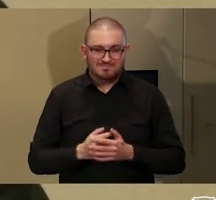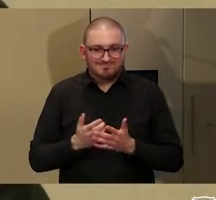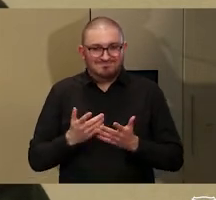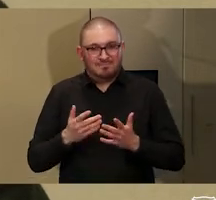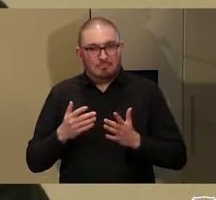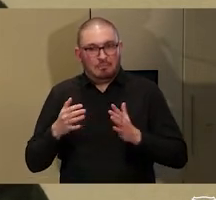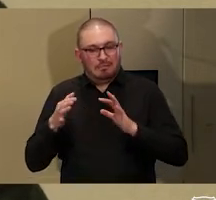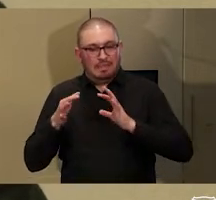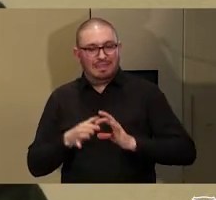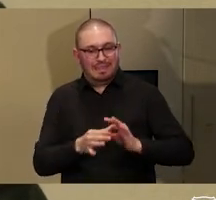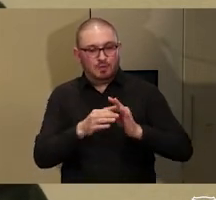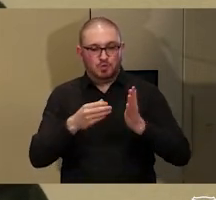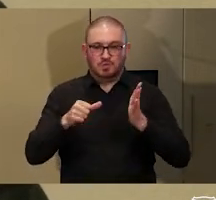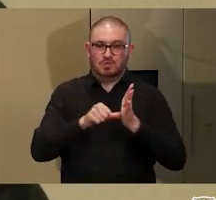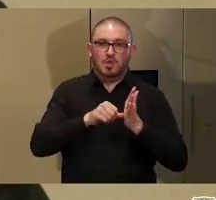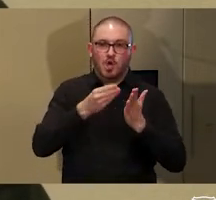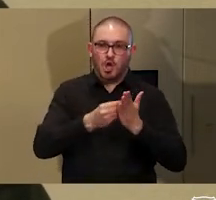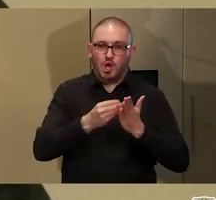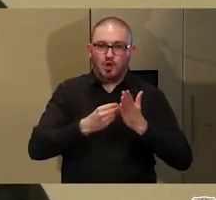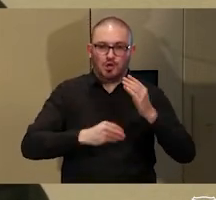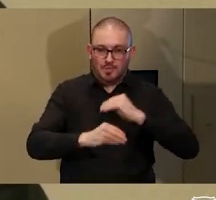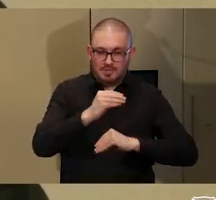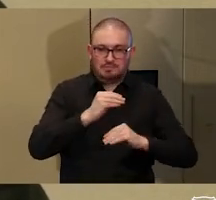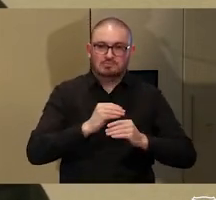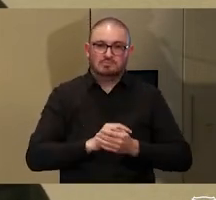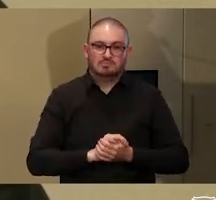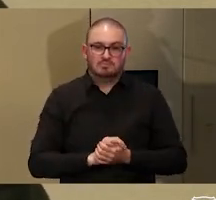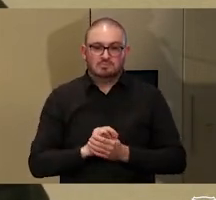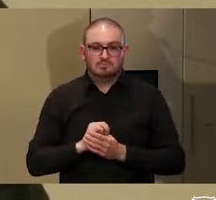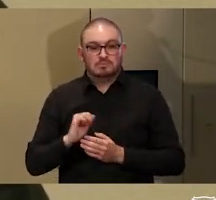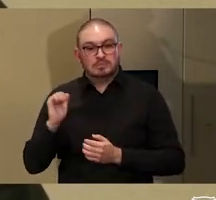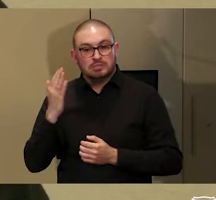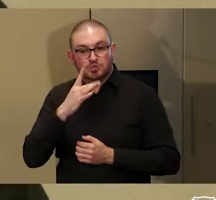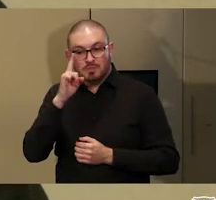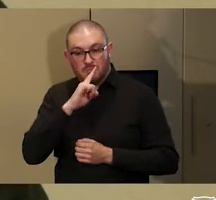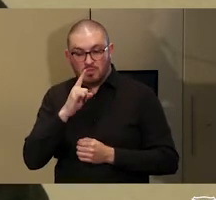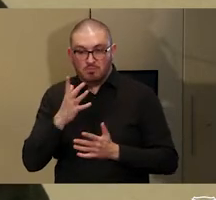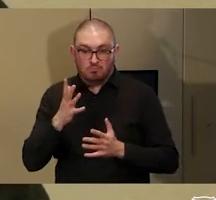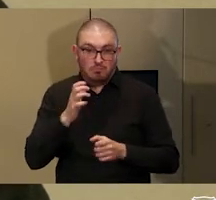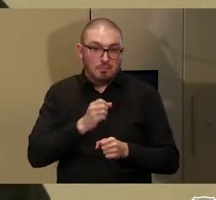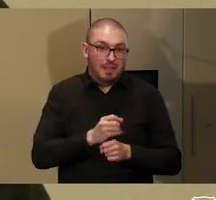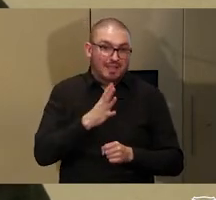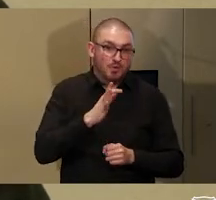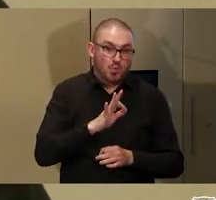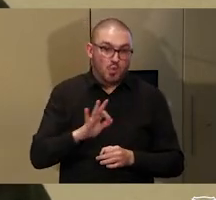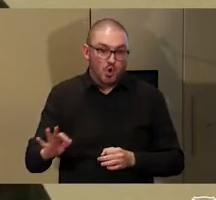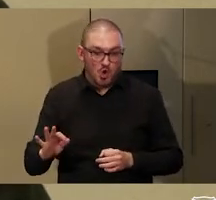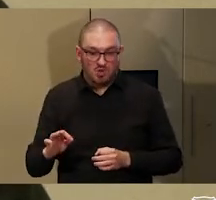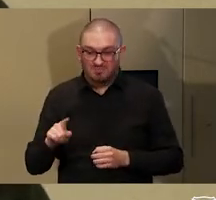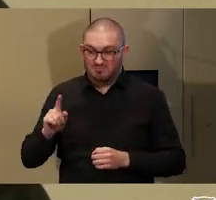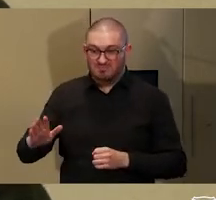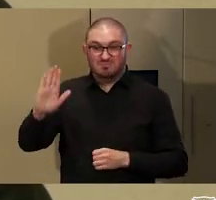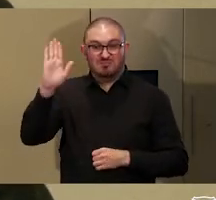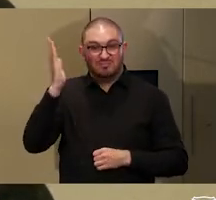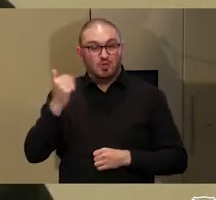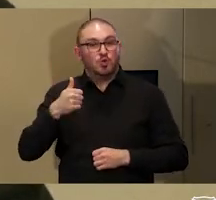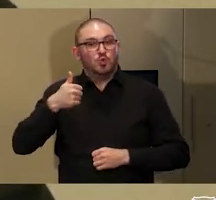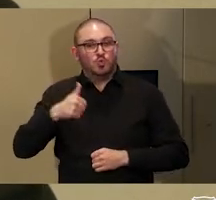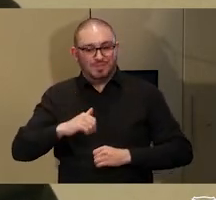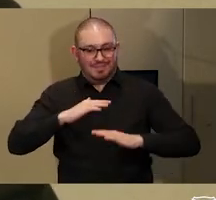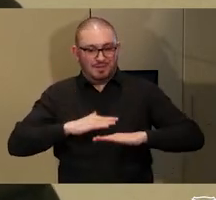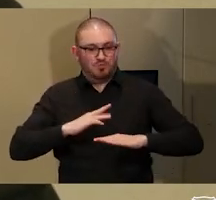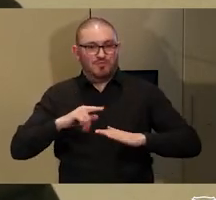future. And Indigenous people, believe it or not, used country for economic